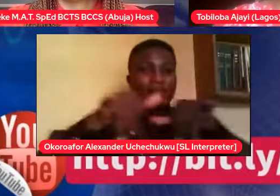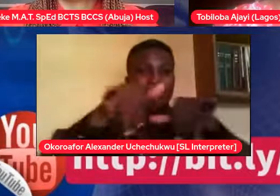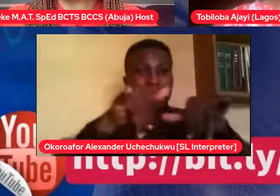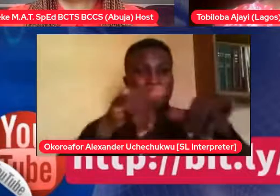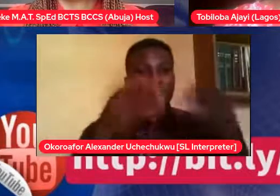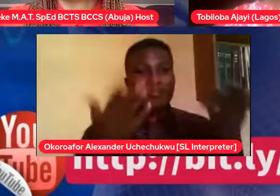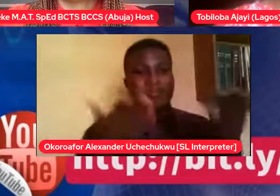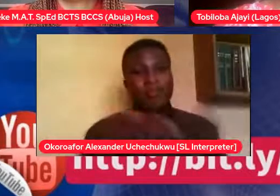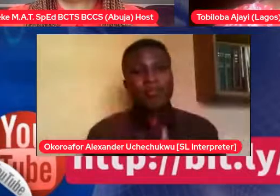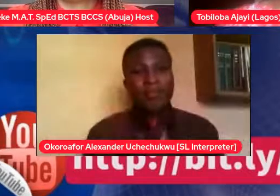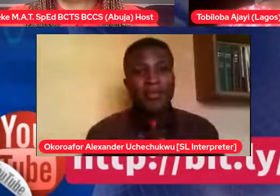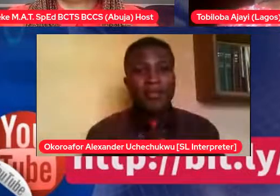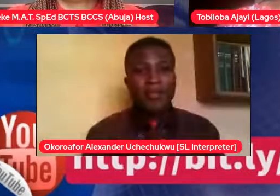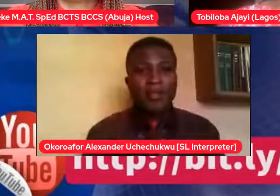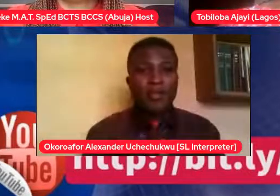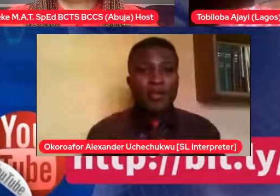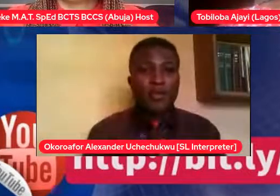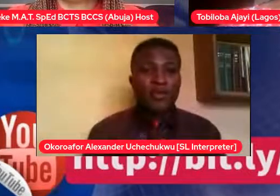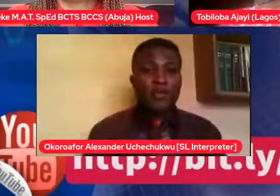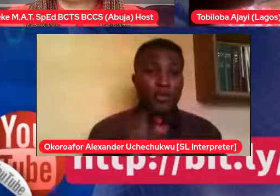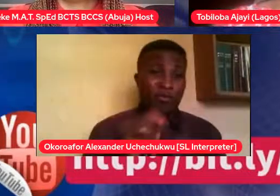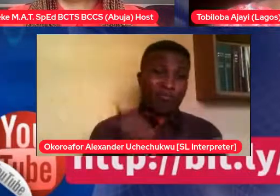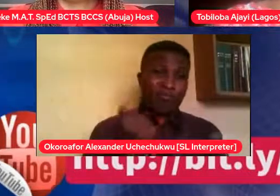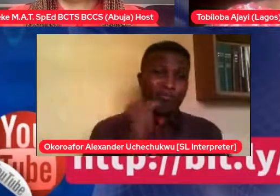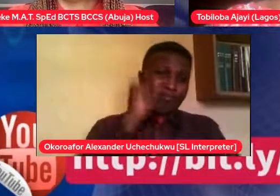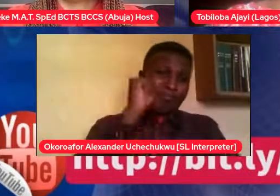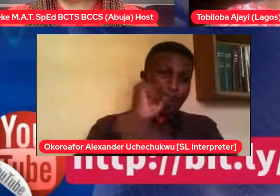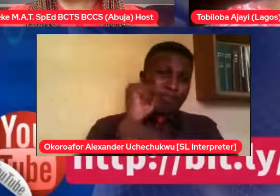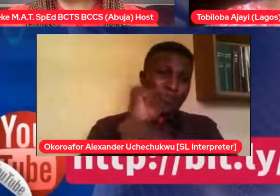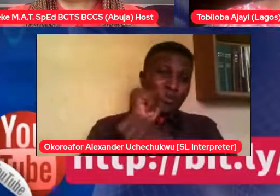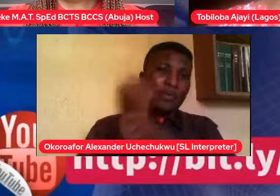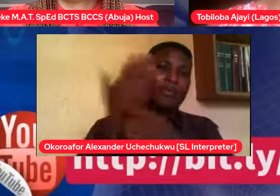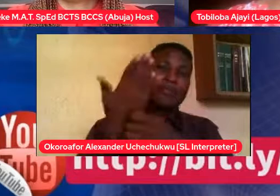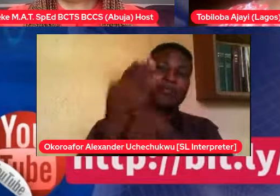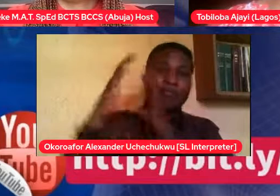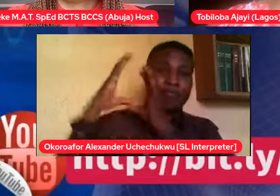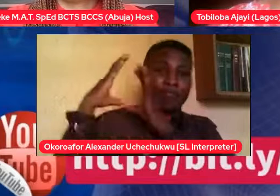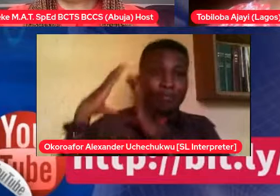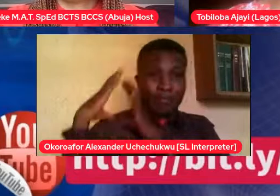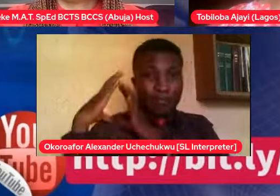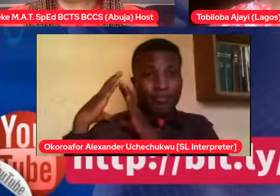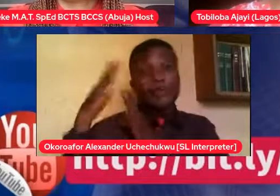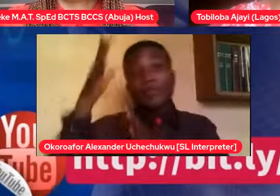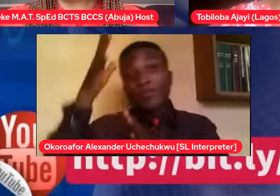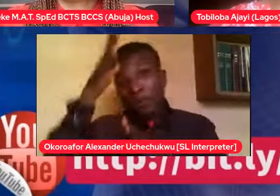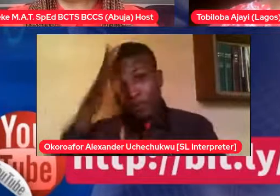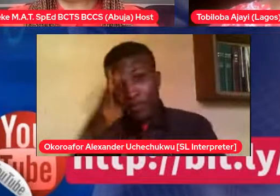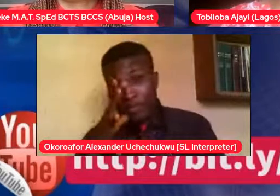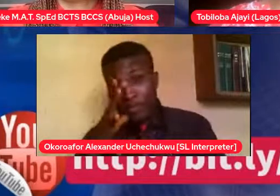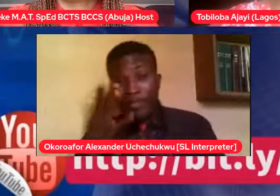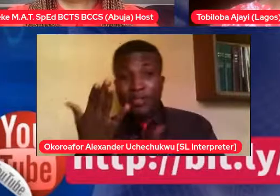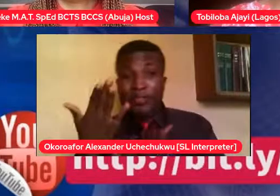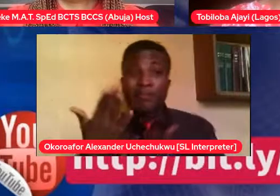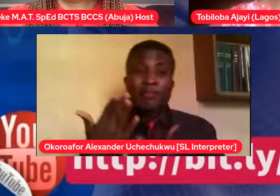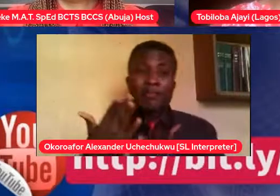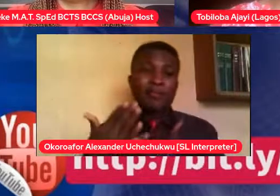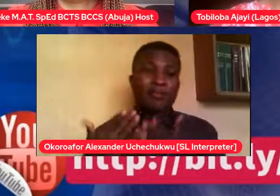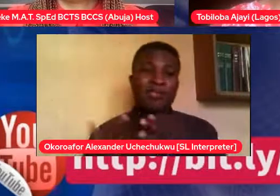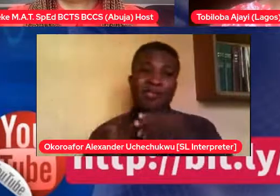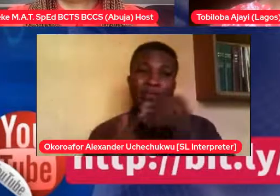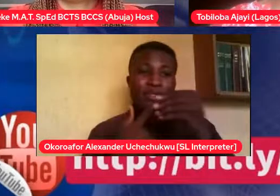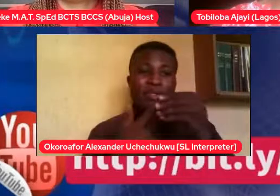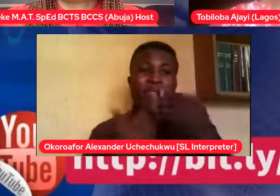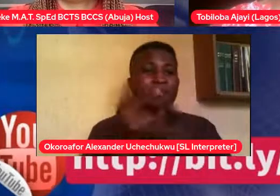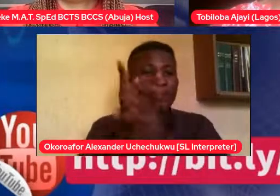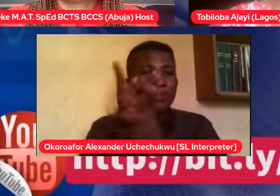shield our children, especially when they have special needs. You're like, you know, I don't, this, my child is very delicate. I don't